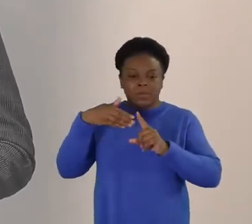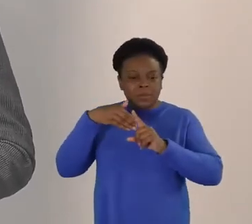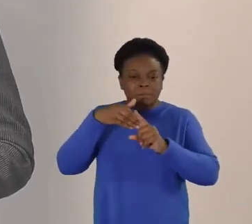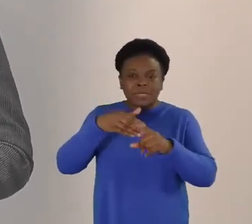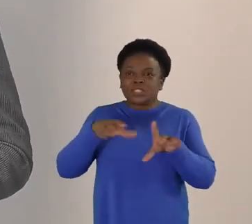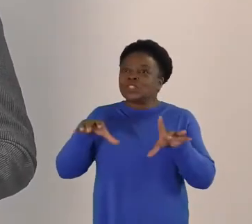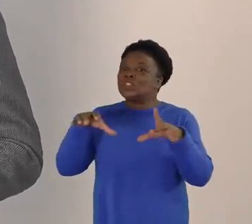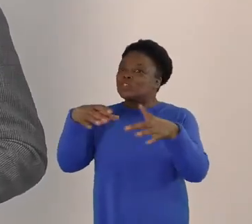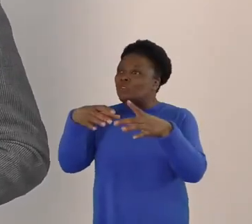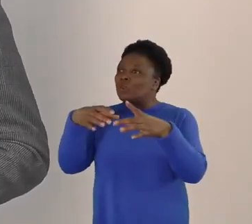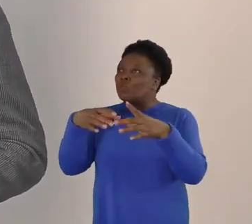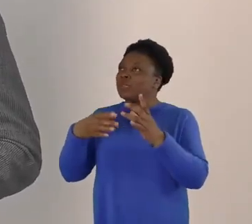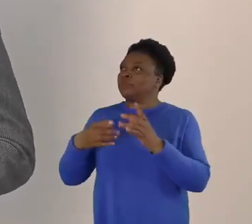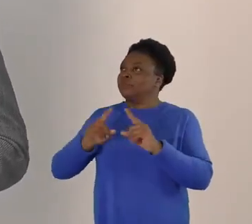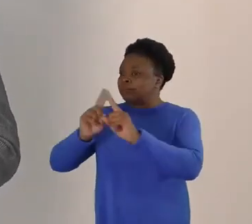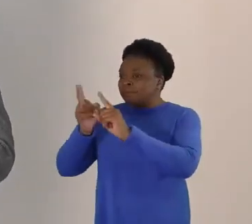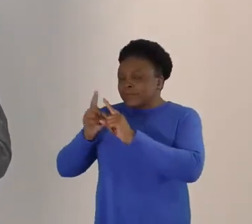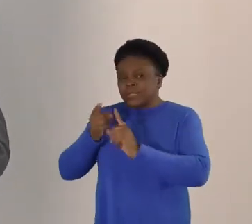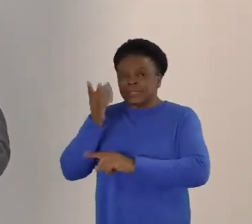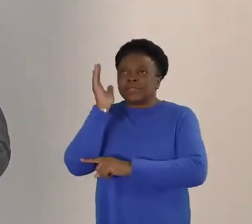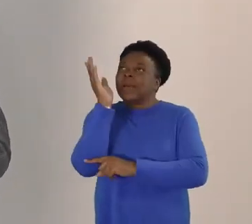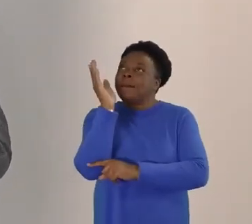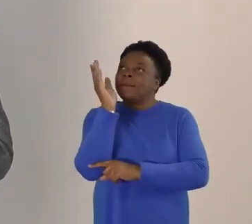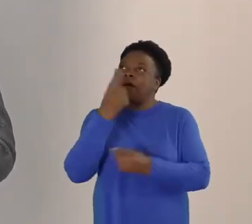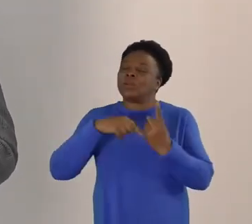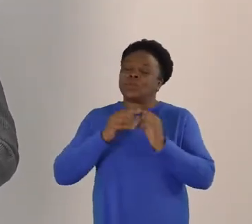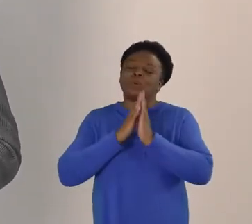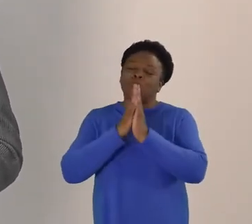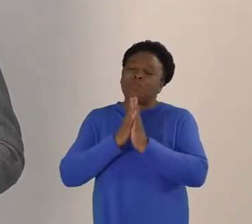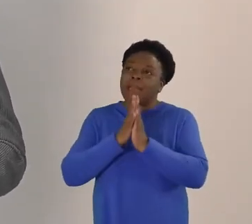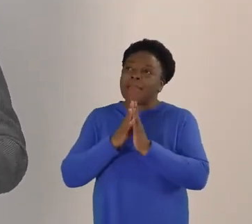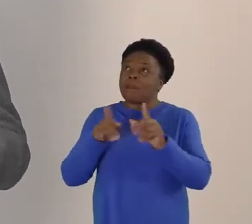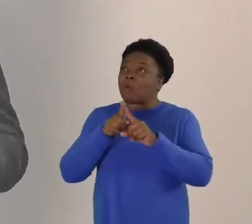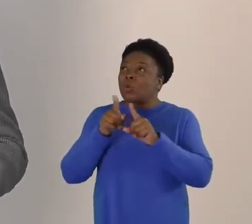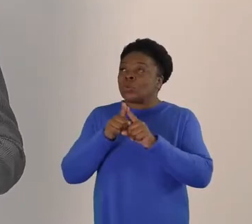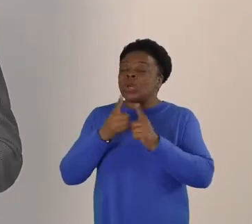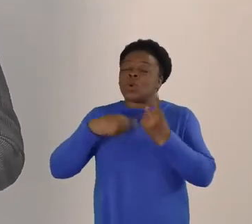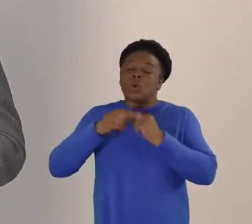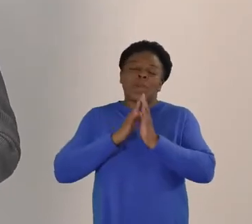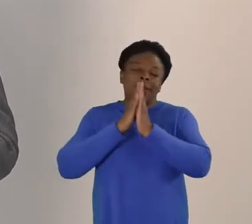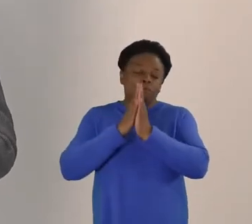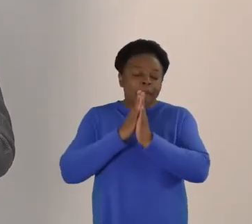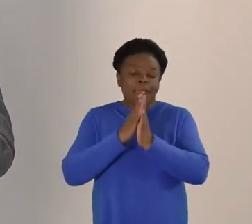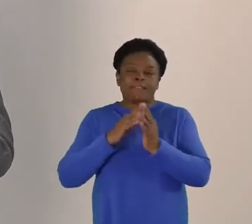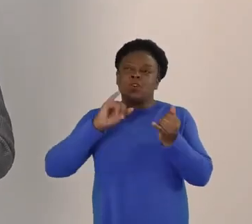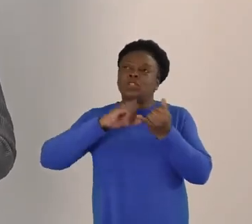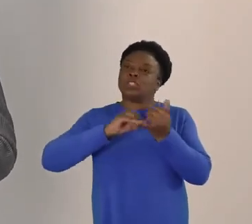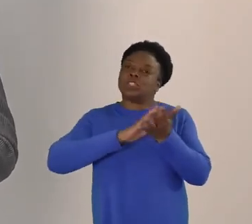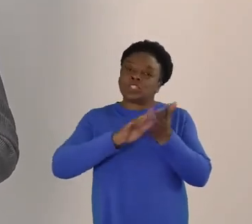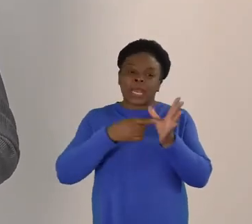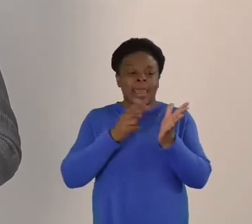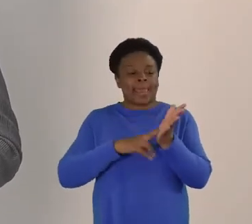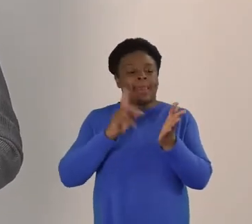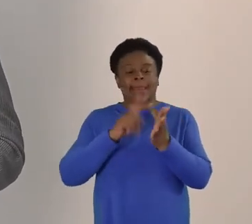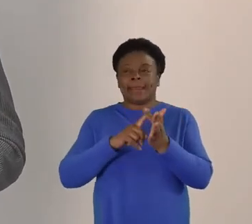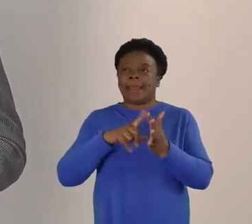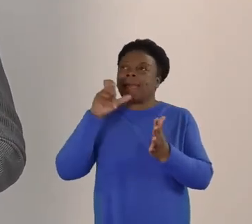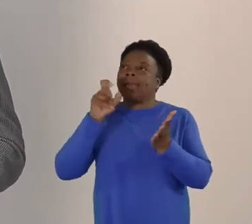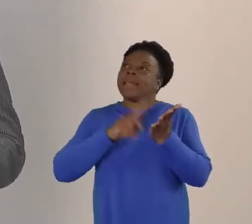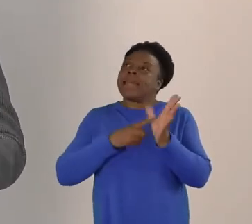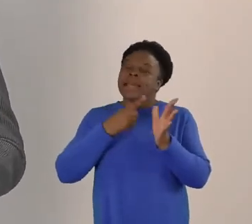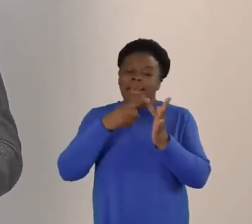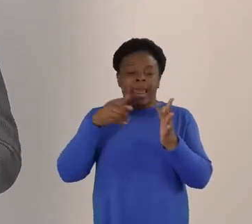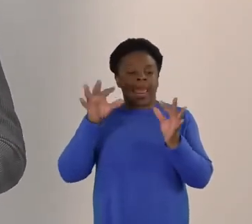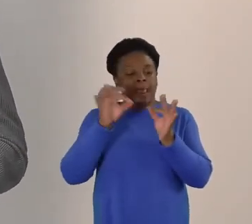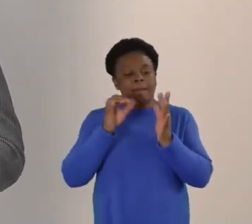those seminars, including the seminar of our keynote speaker, Sean Calibor. And Father, we ask that, Lord, these would be times